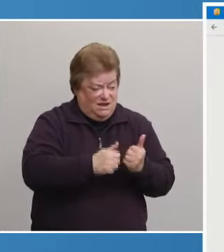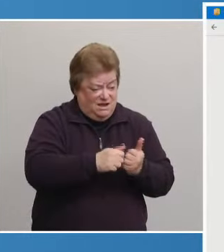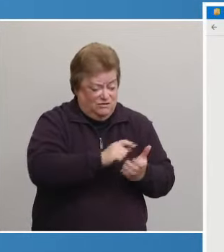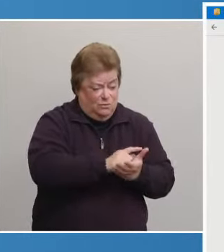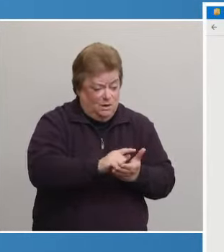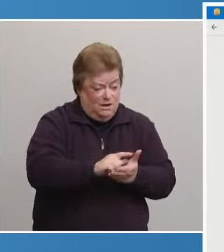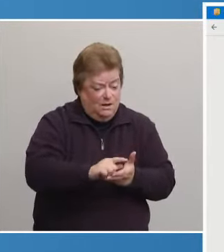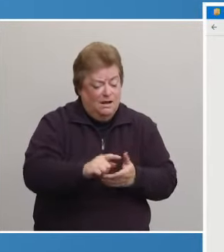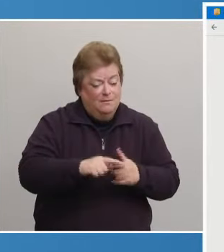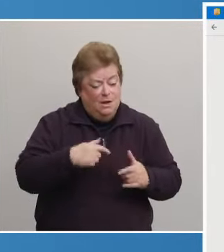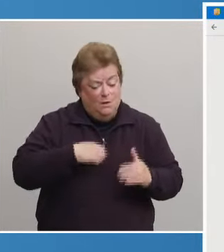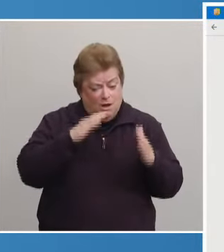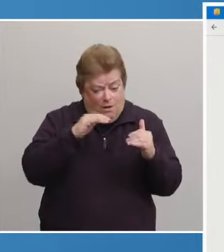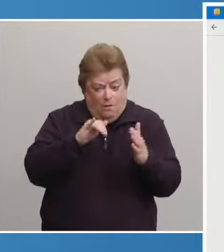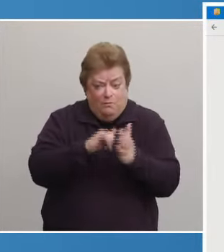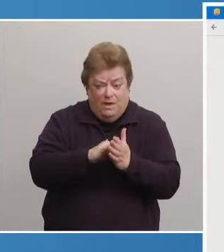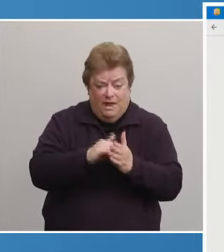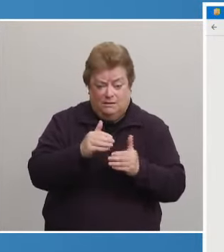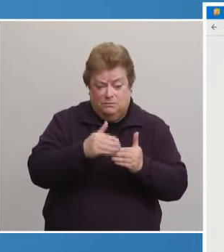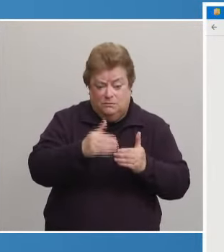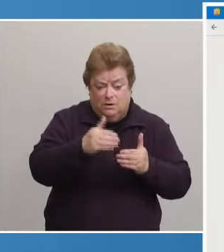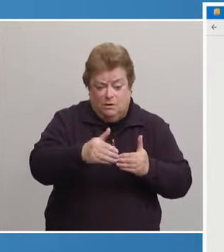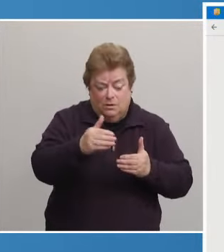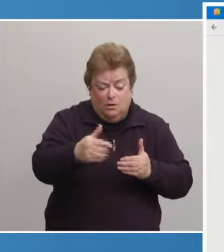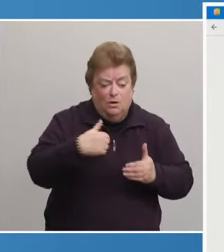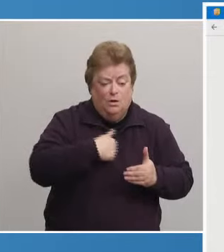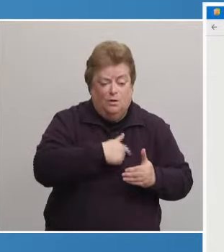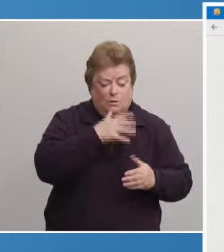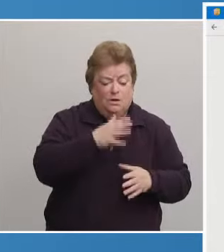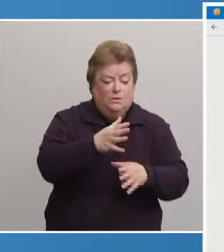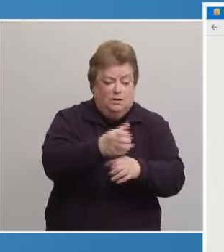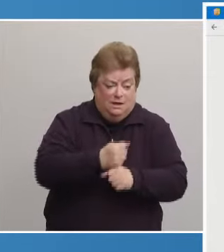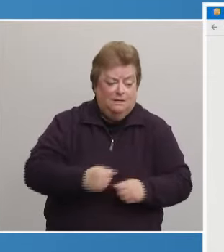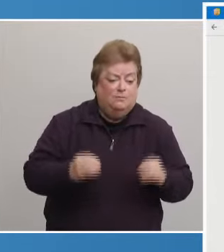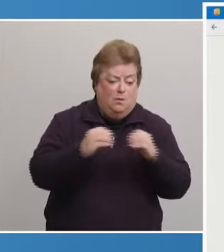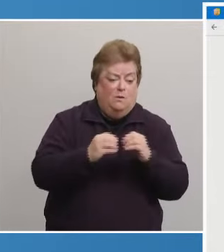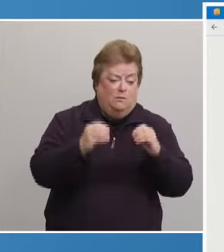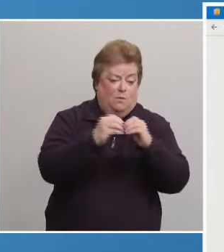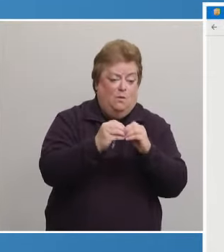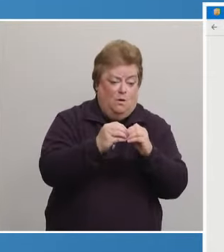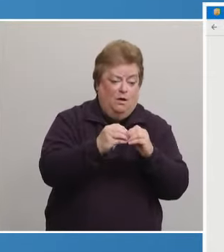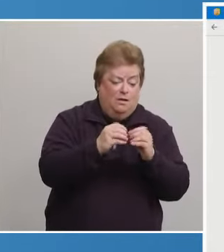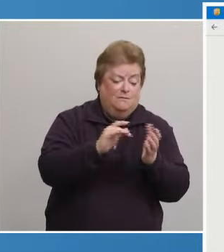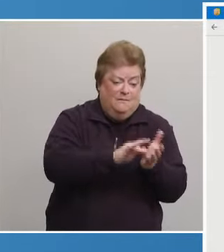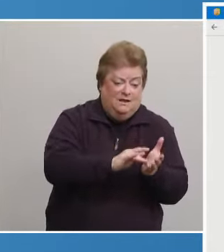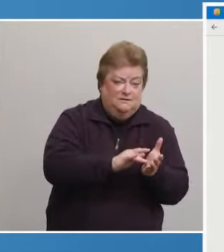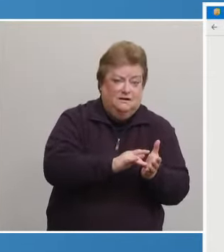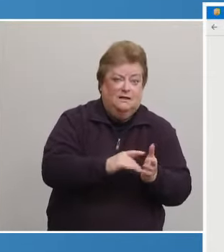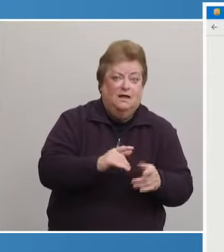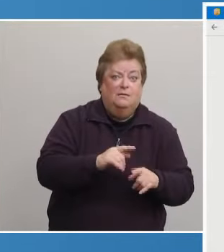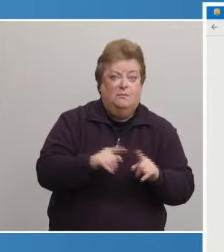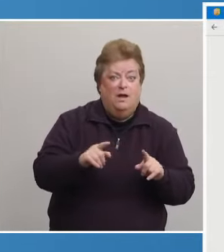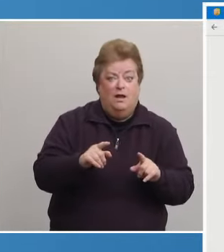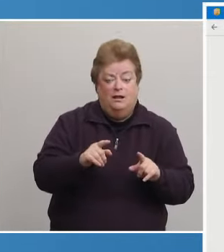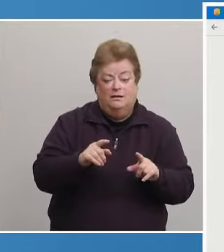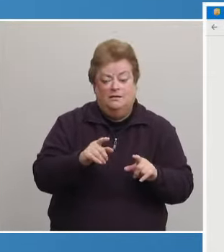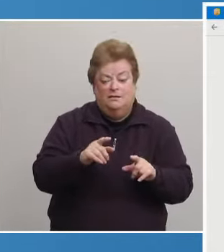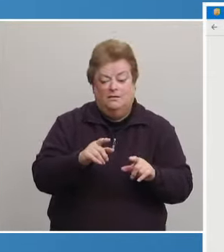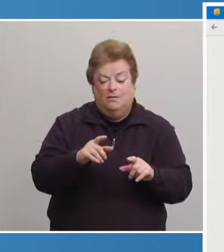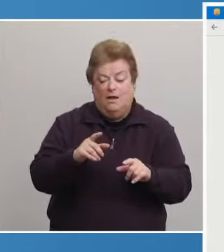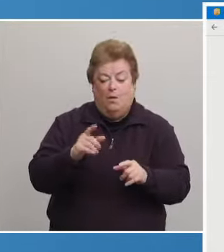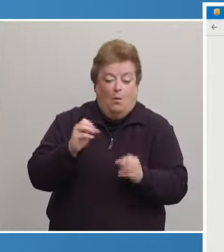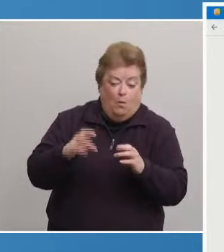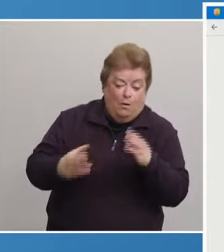number may go up in the coming weeks if Moderna or Pfizer increased production or if a new vaccine receives emergency use